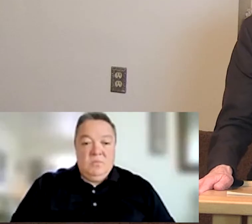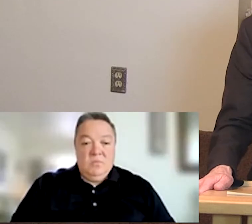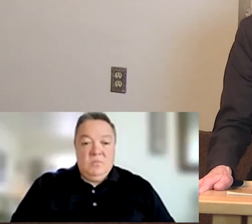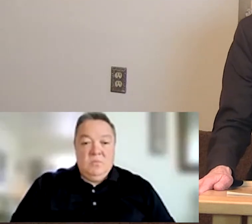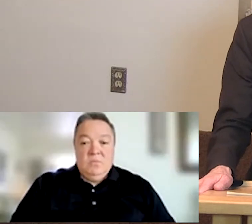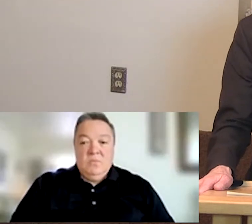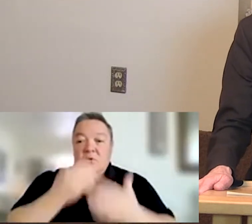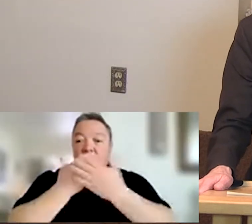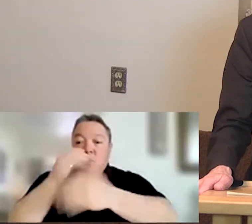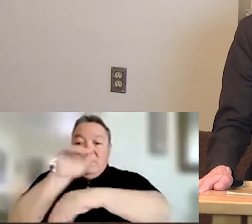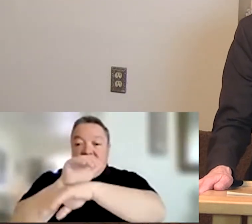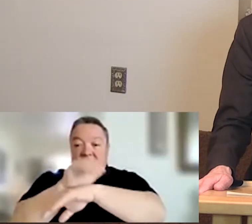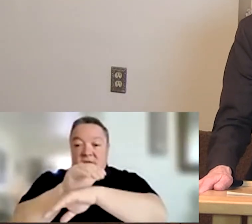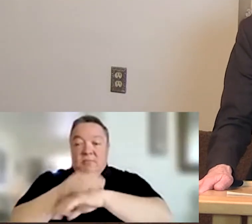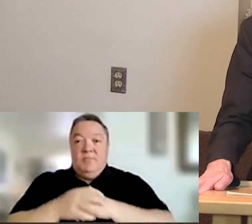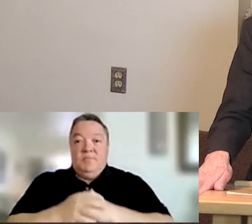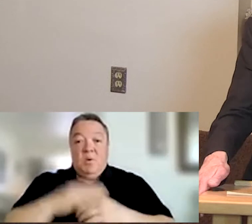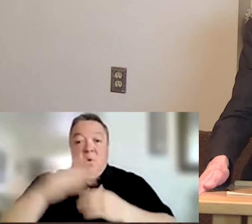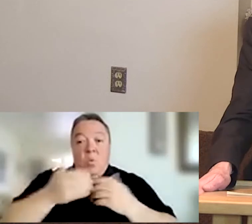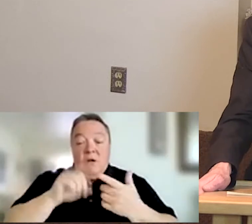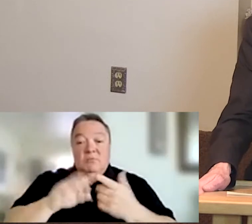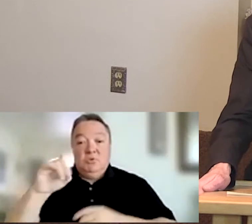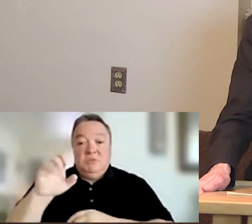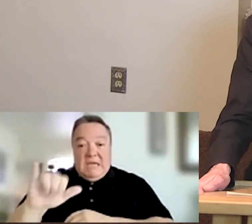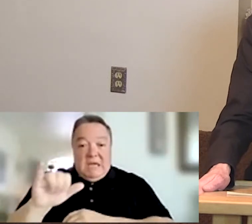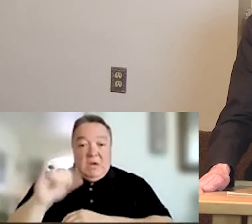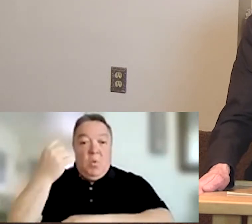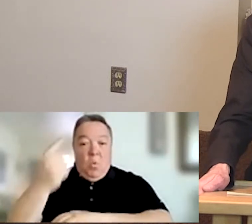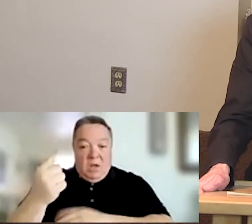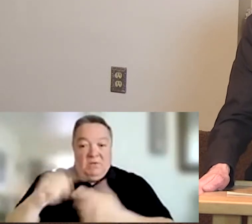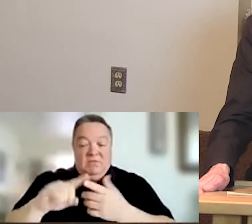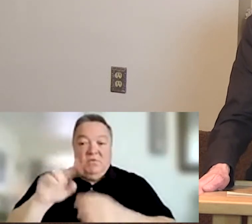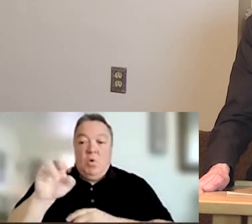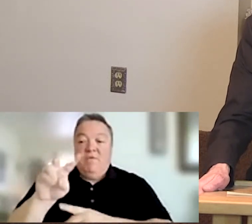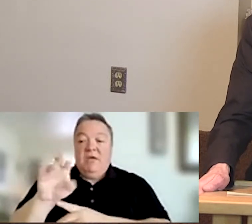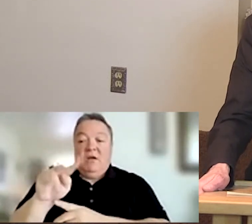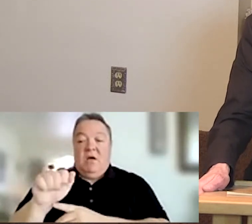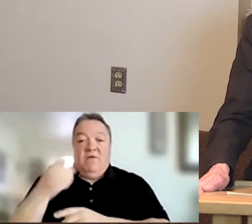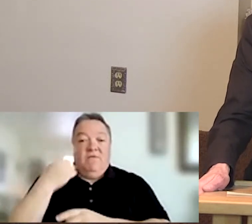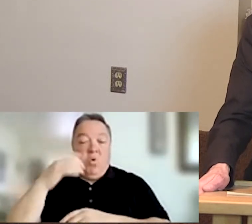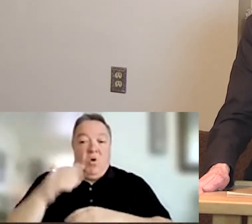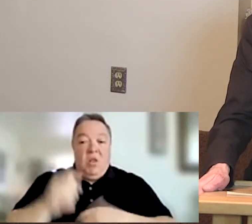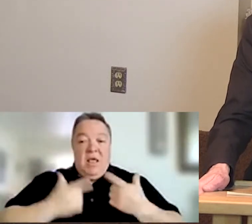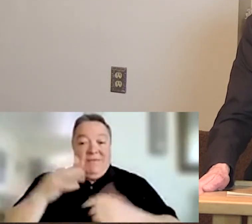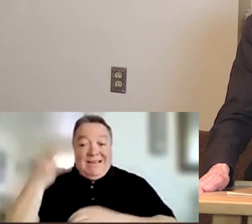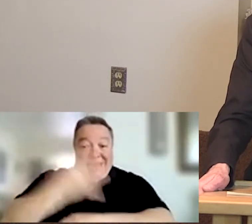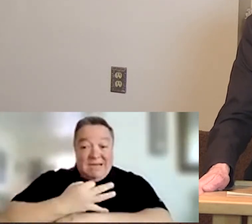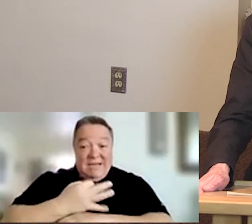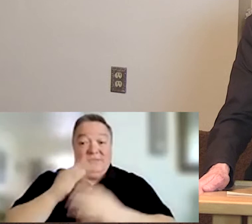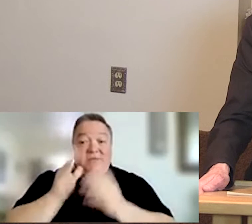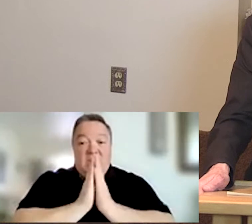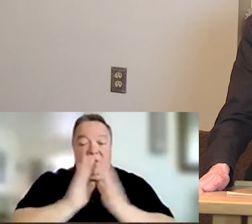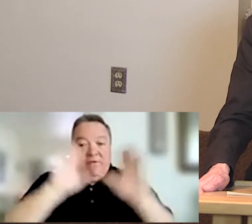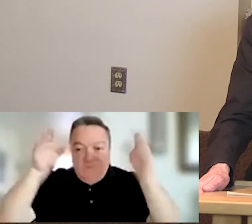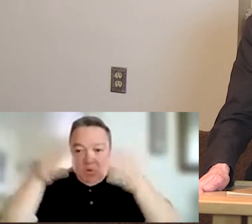Good evening, and welcome to day one of our Novena for Life, our nine days of prayer focused on the